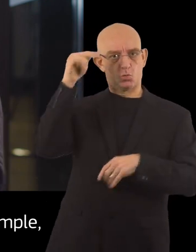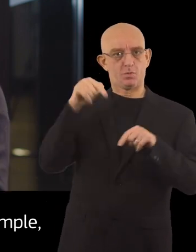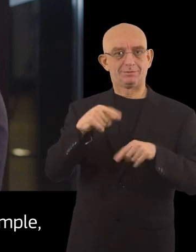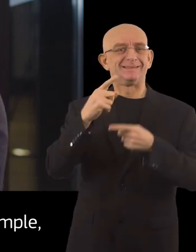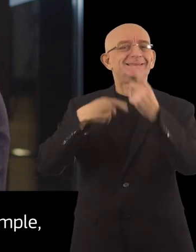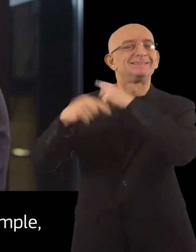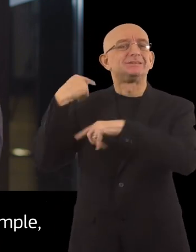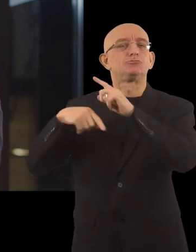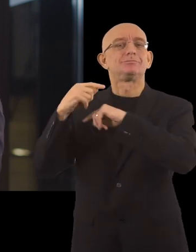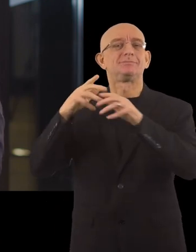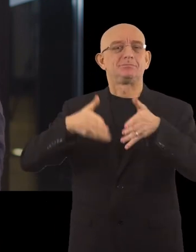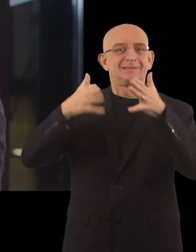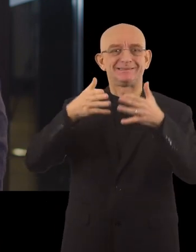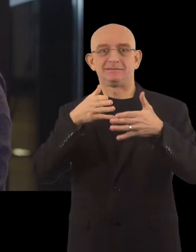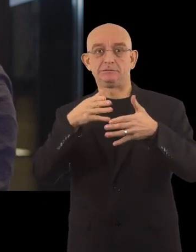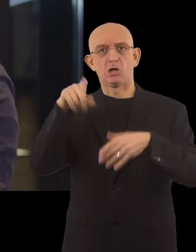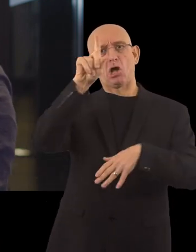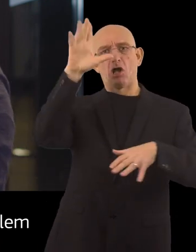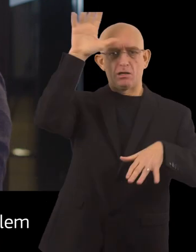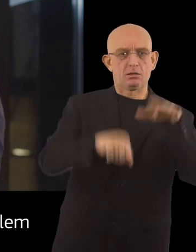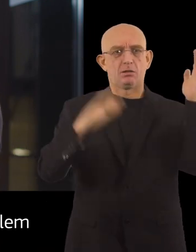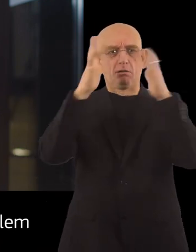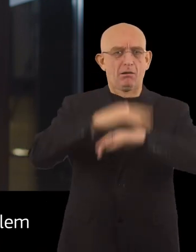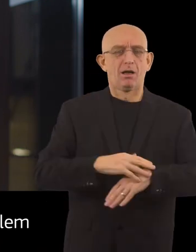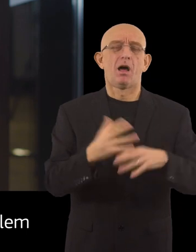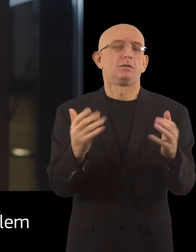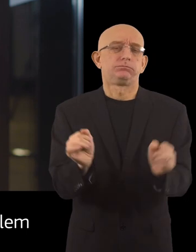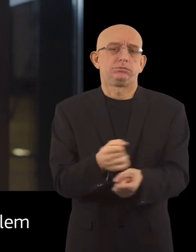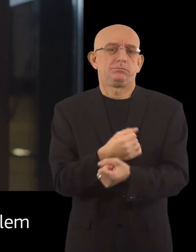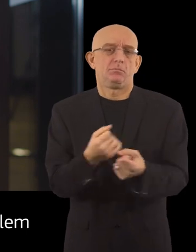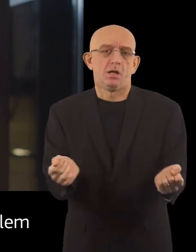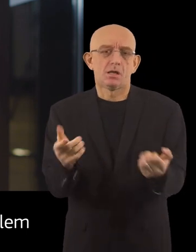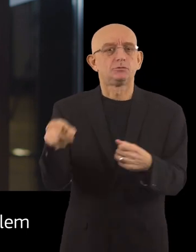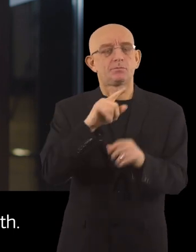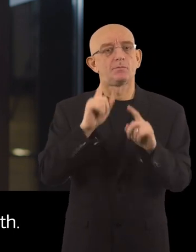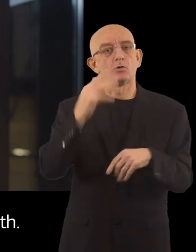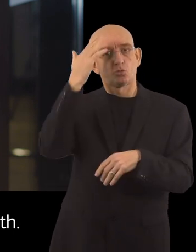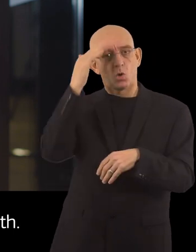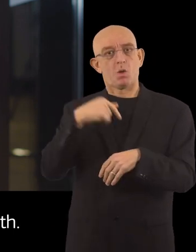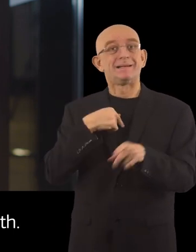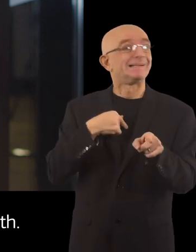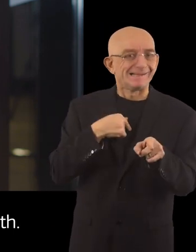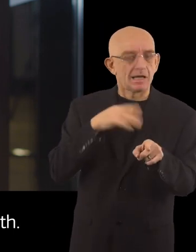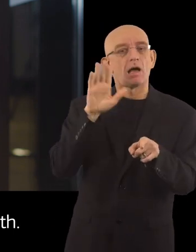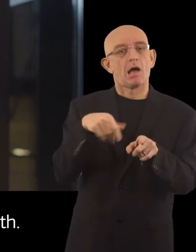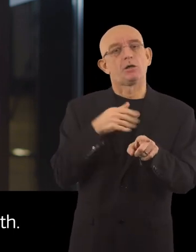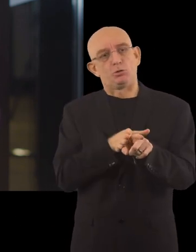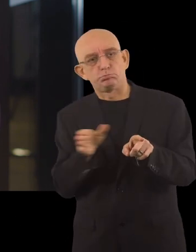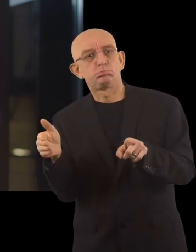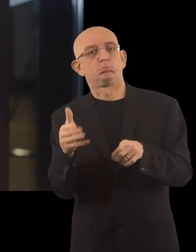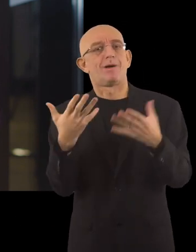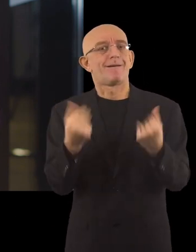sightseeing, for example, we just can't make it accessible. But if I know it beforehand, it's not a problem because I can choose to take another pub.